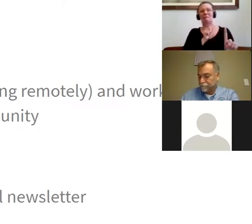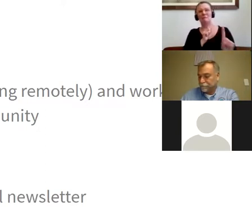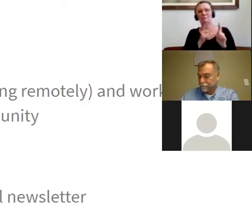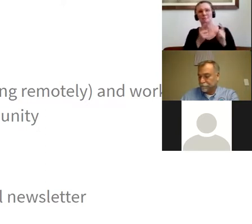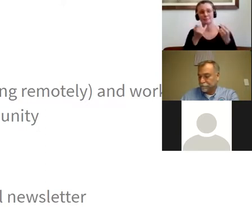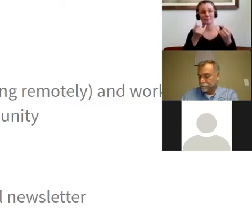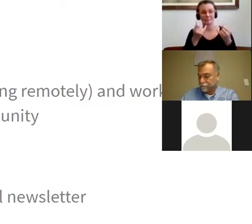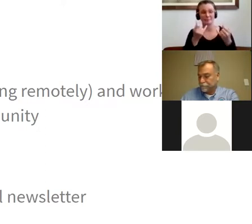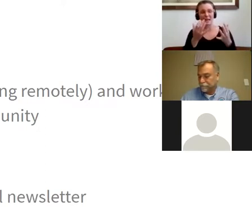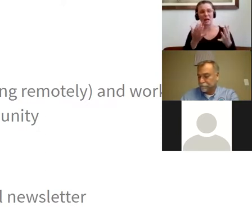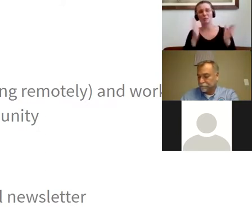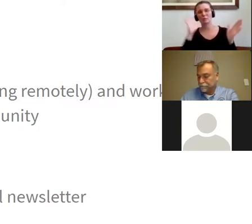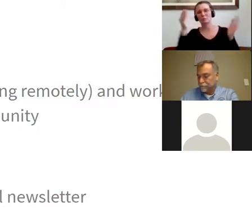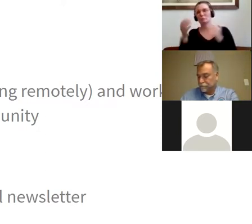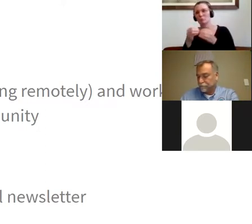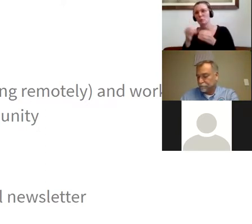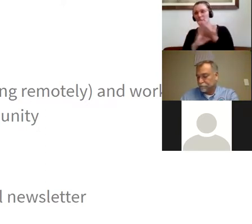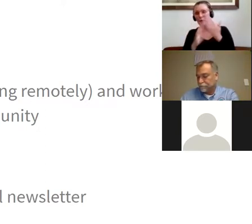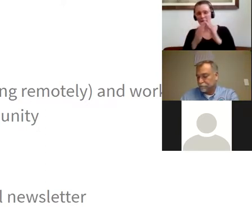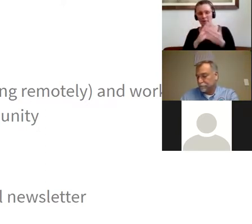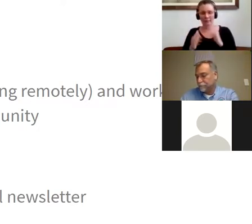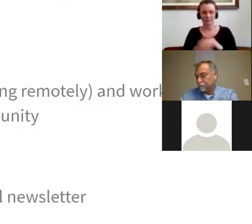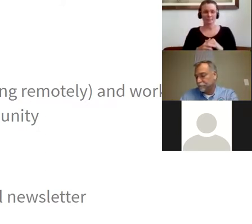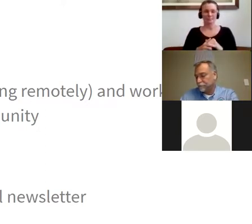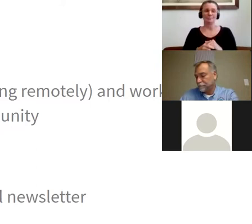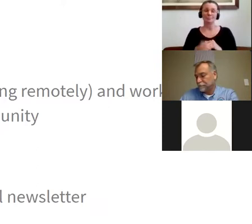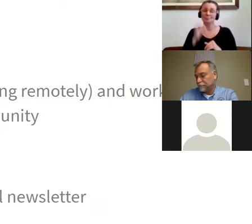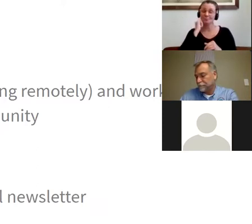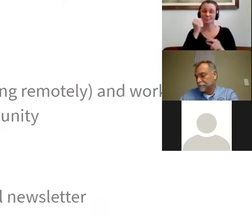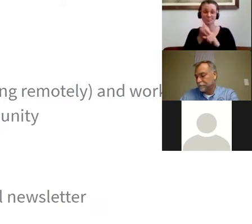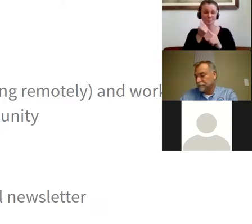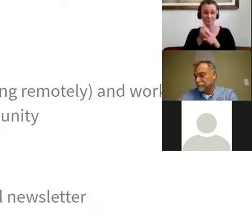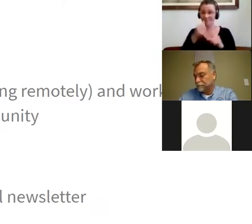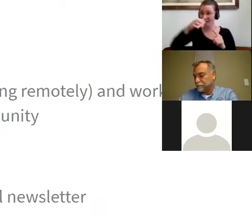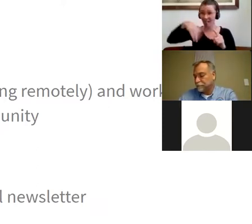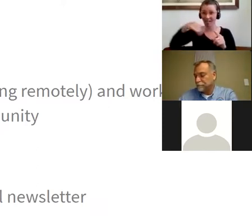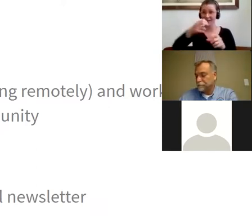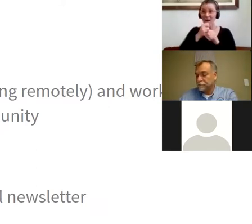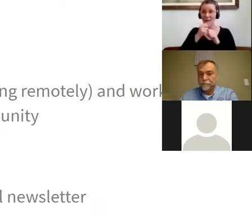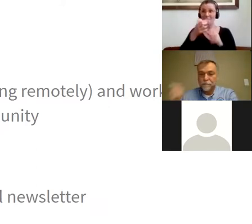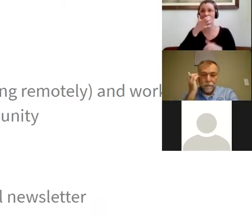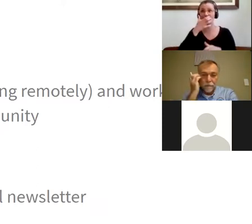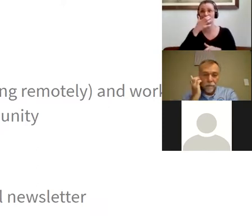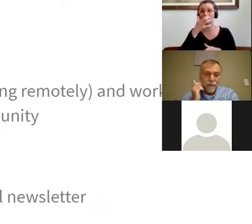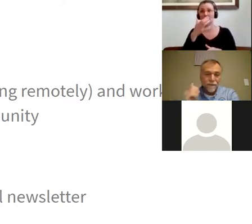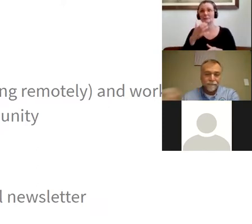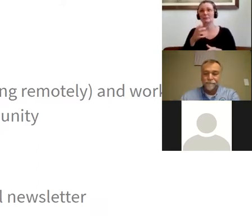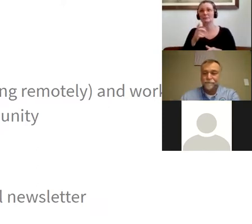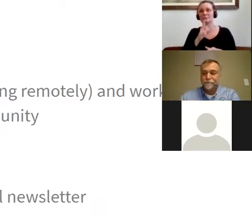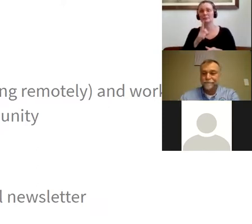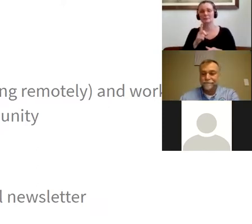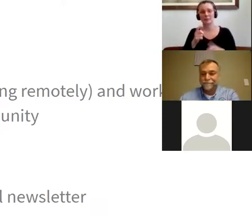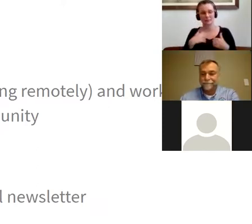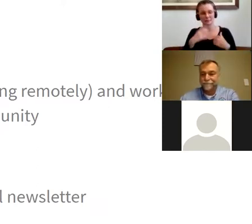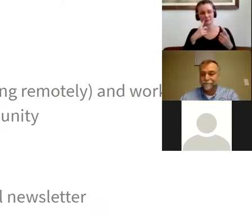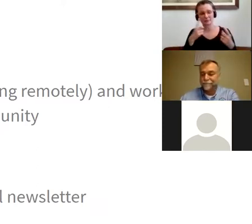on the community. If you have not had the opportunity to get a mask from the Council on Aging, we're running a very successful drive